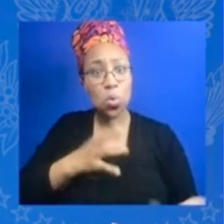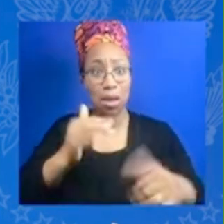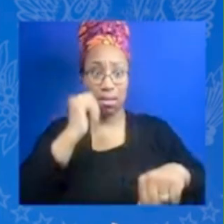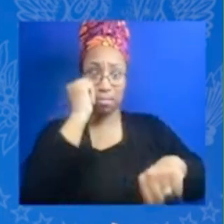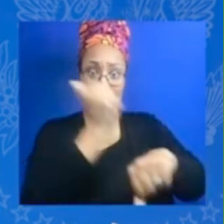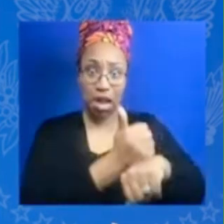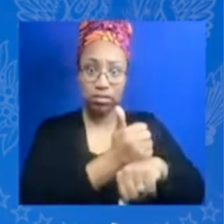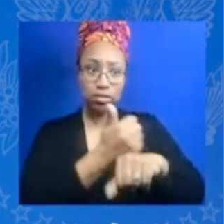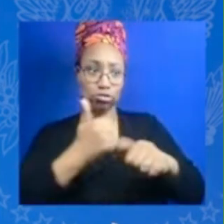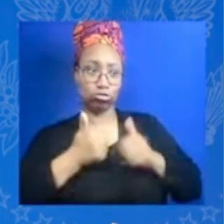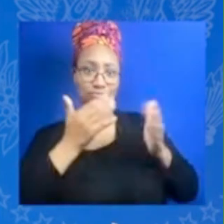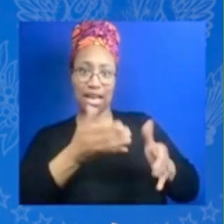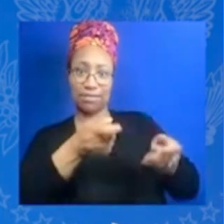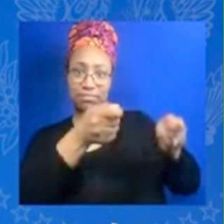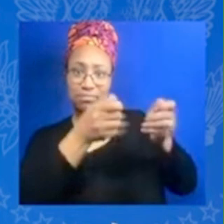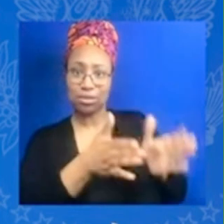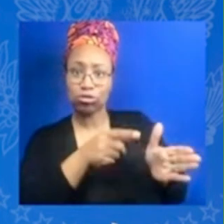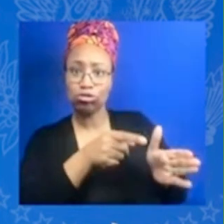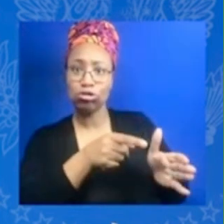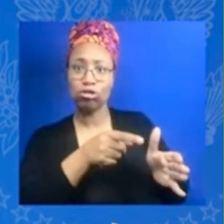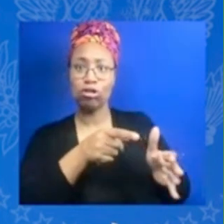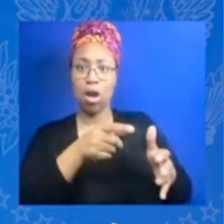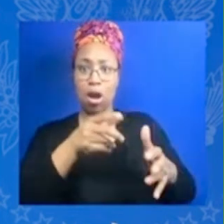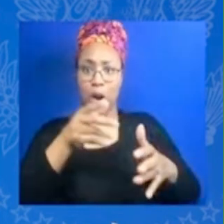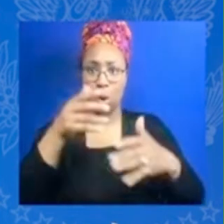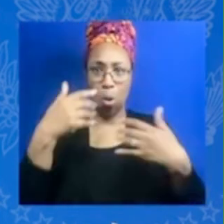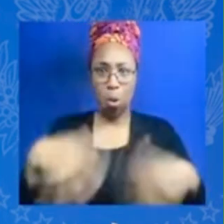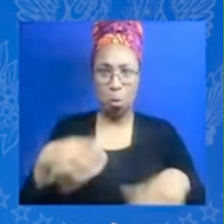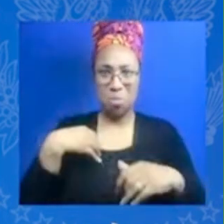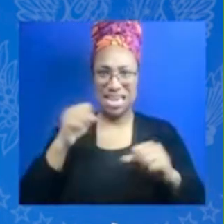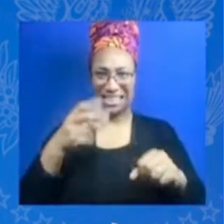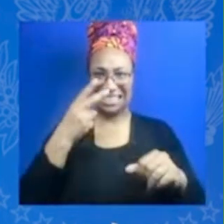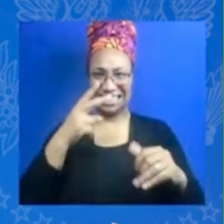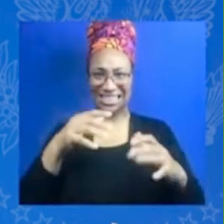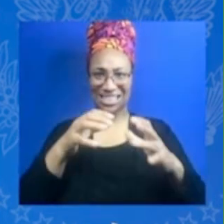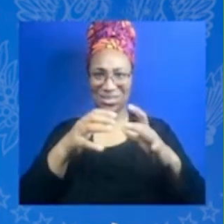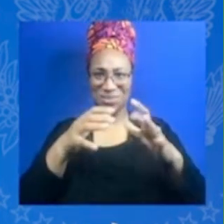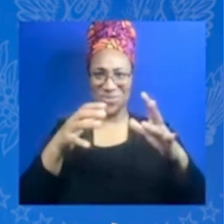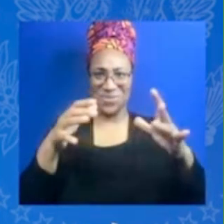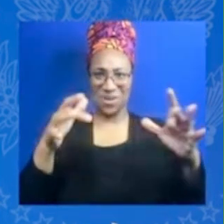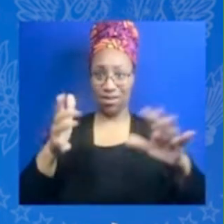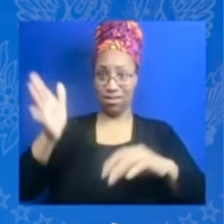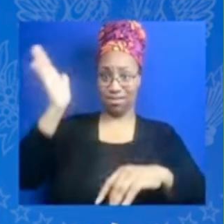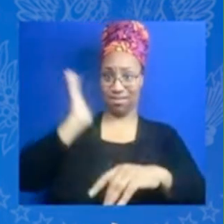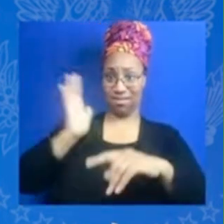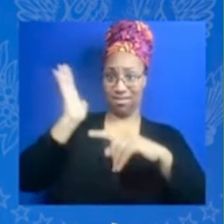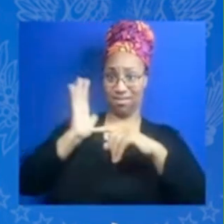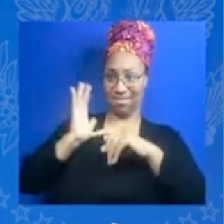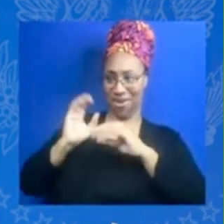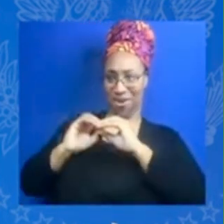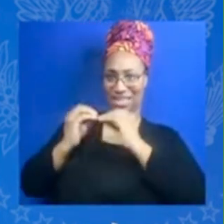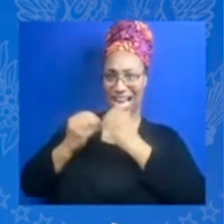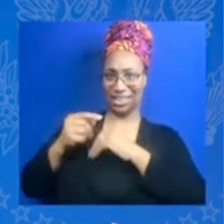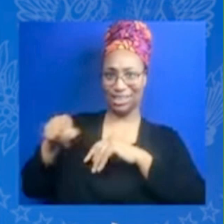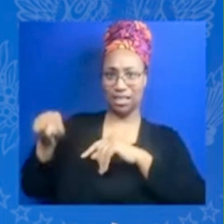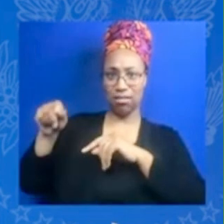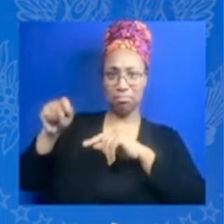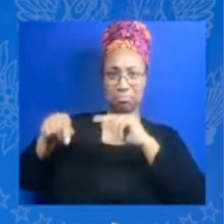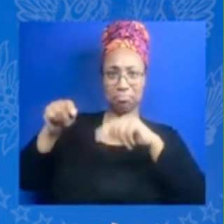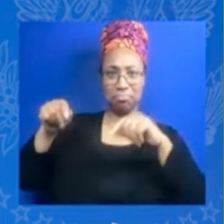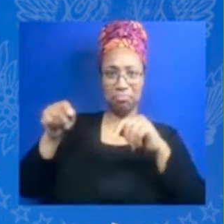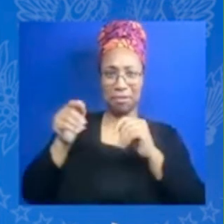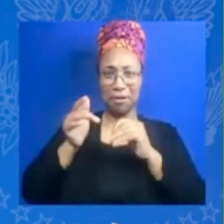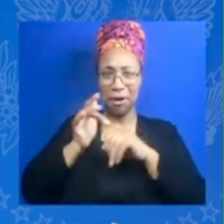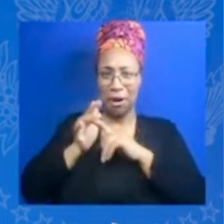to to some of those early days in your organizations and tell us a little bit more about a moment when you faced an enormous